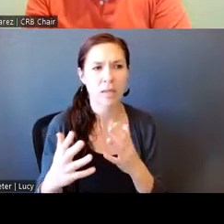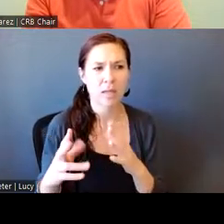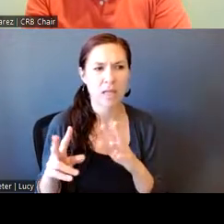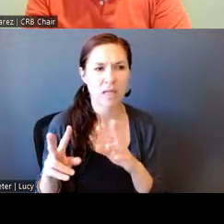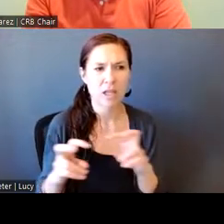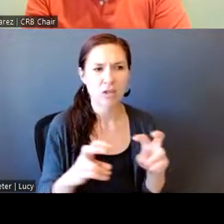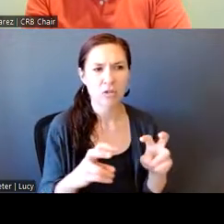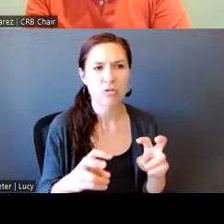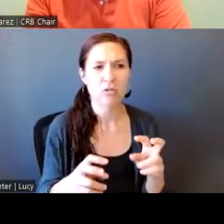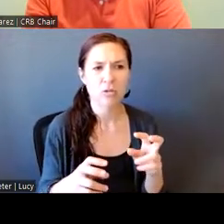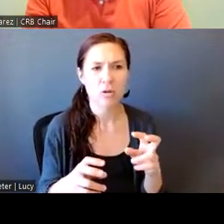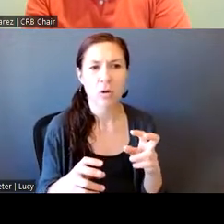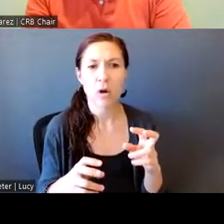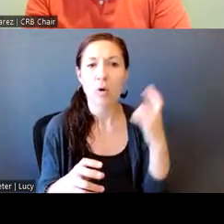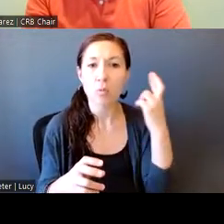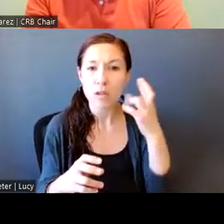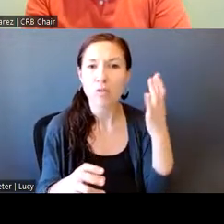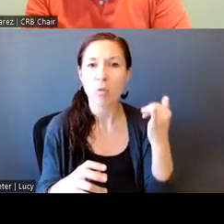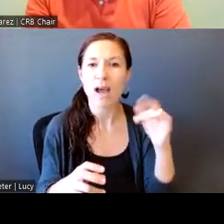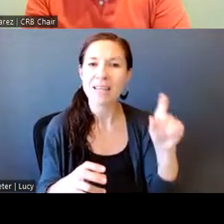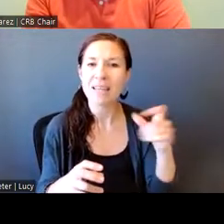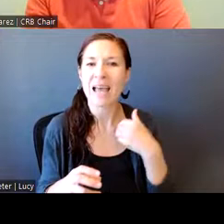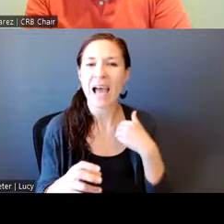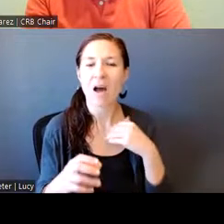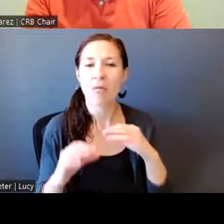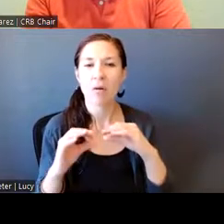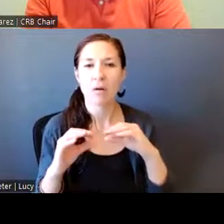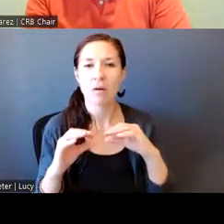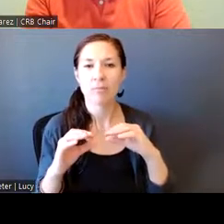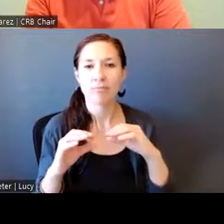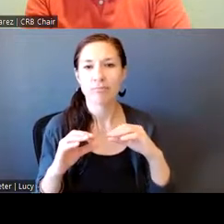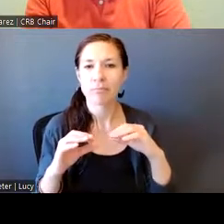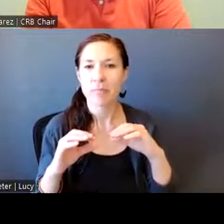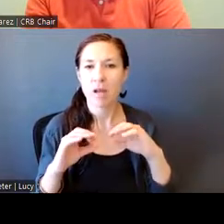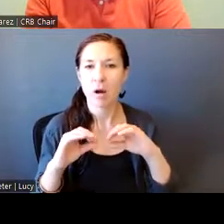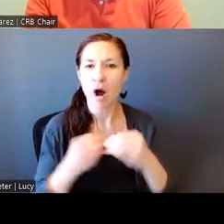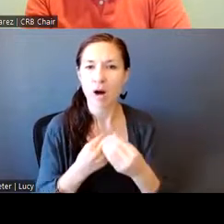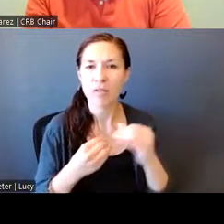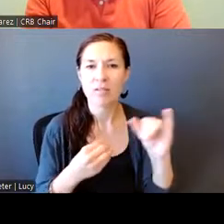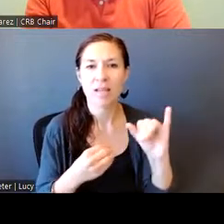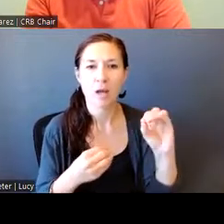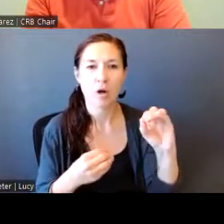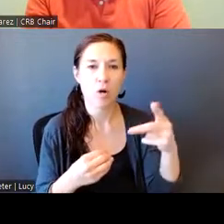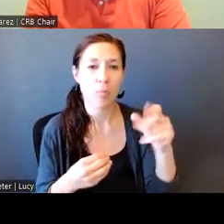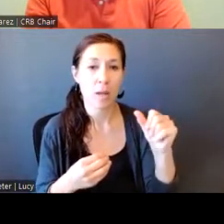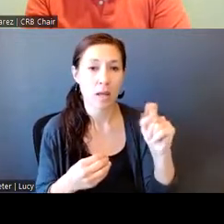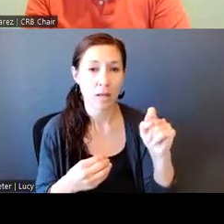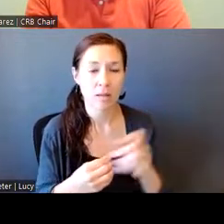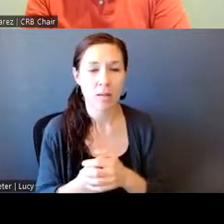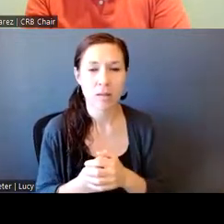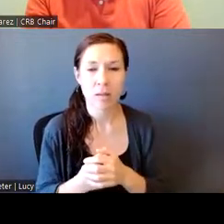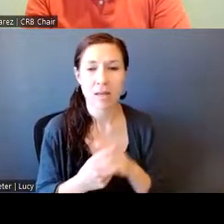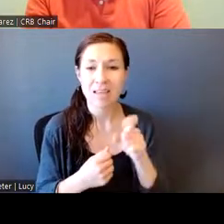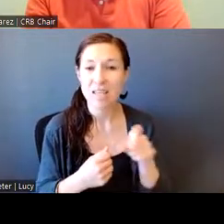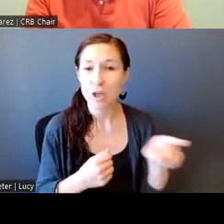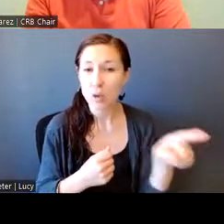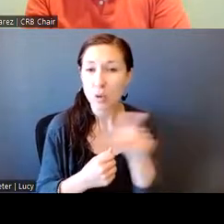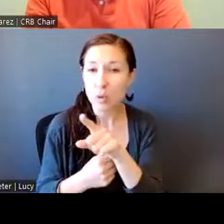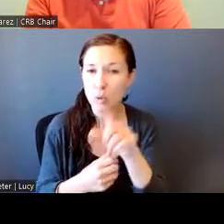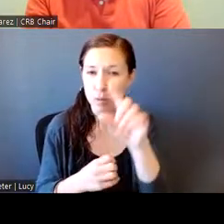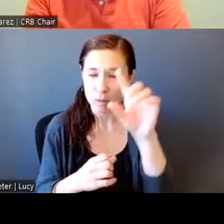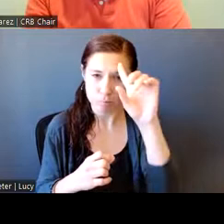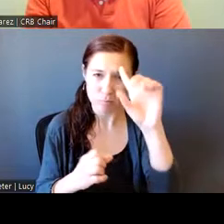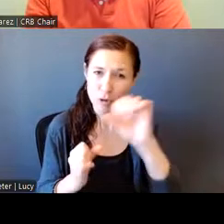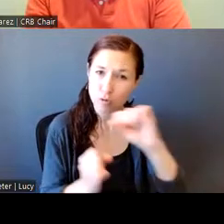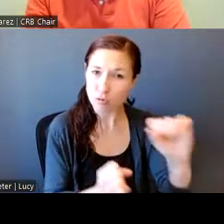as OPAD and why we need it. We need you to be strong and determined to give us